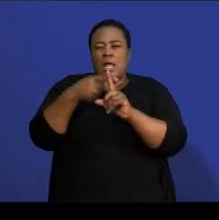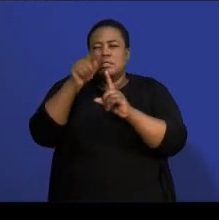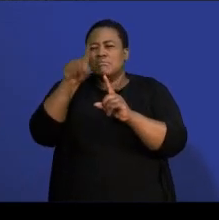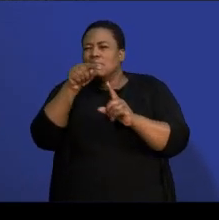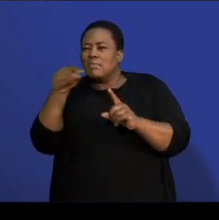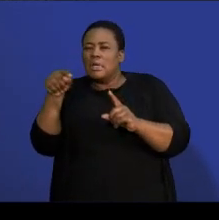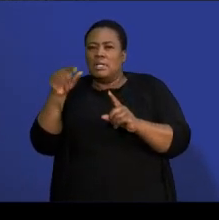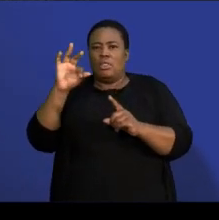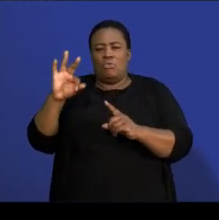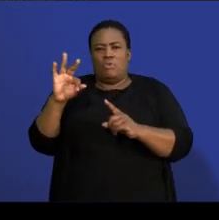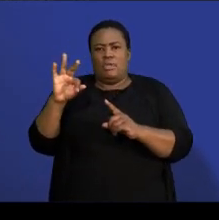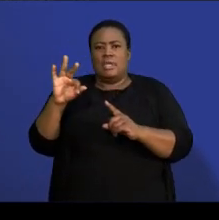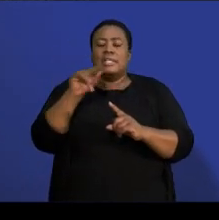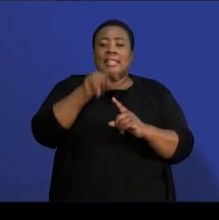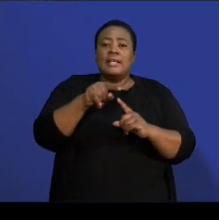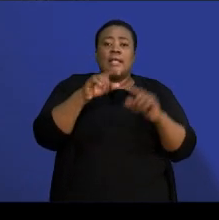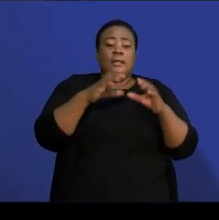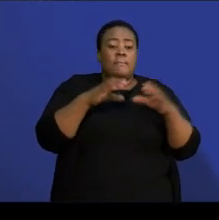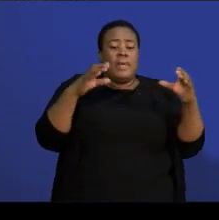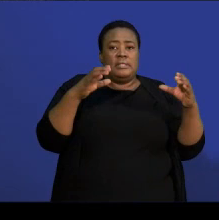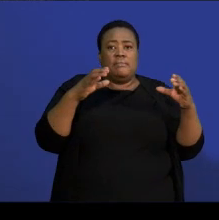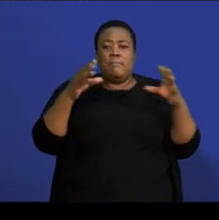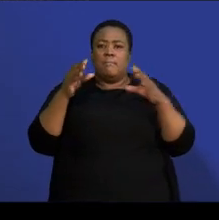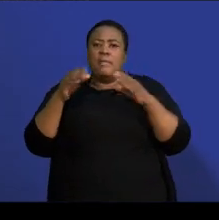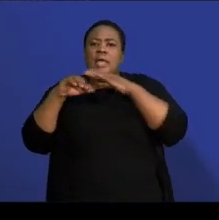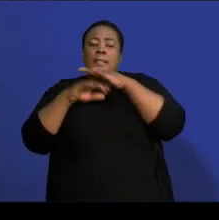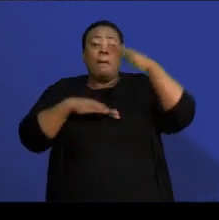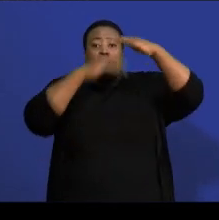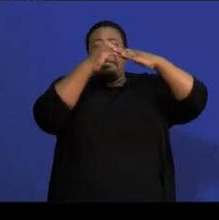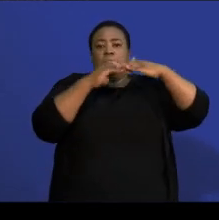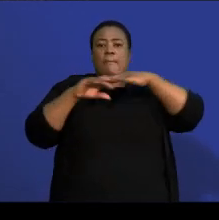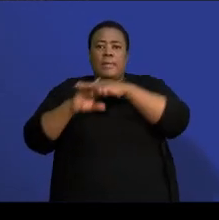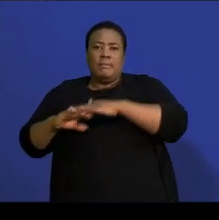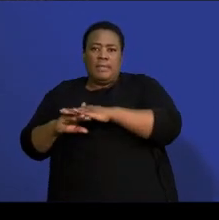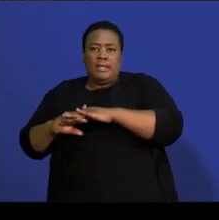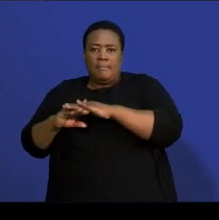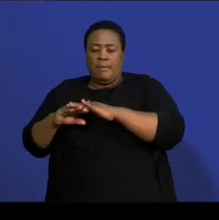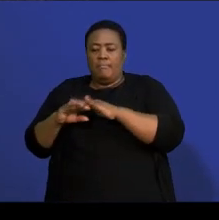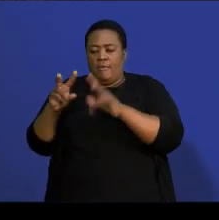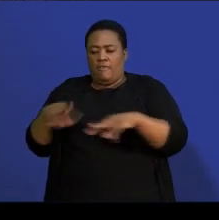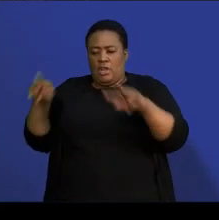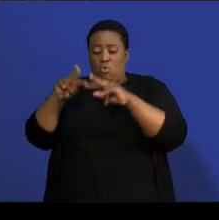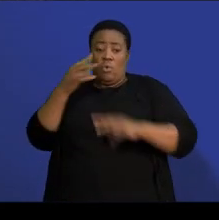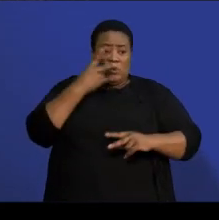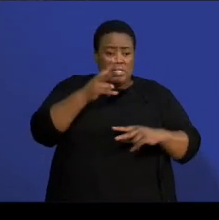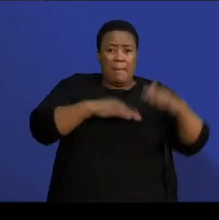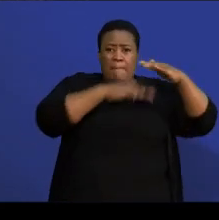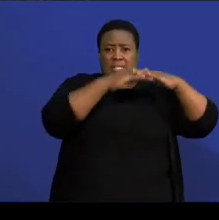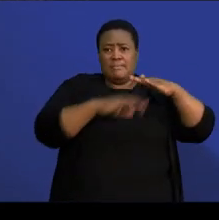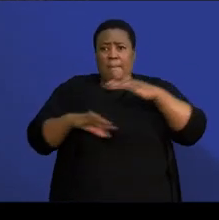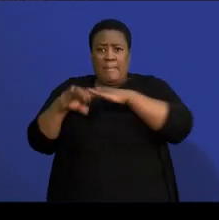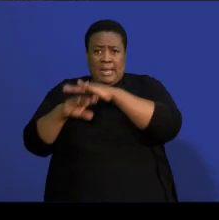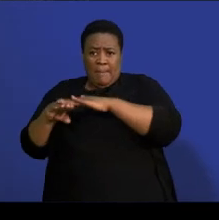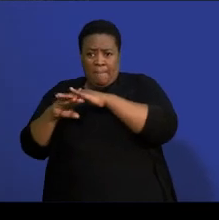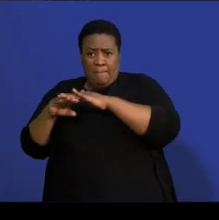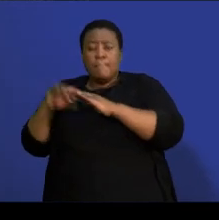maximum and minimum value of a function. As soon as you see minimum and maximum, we know. We already go